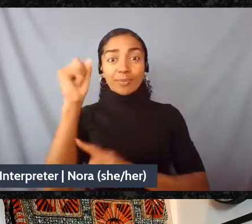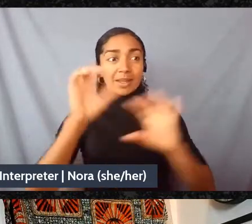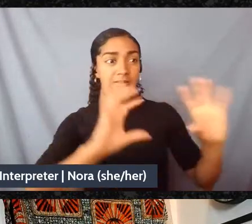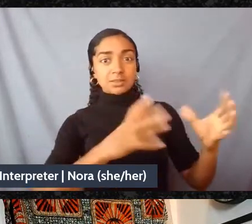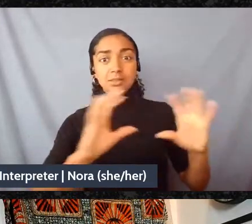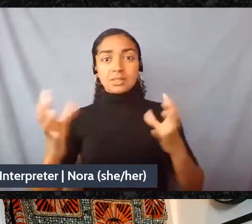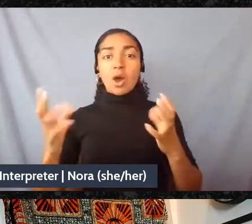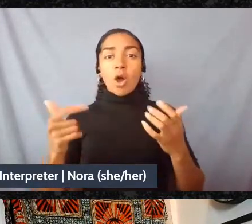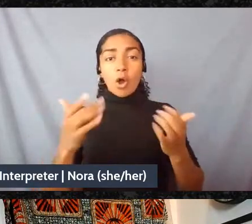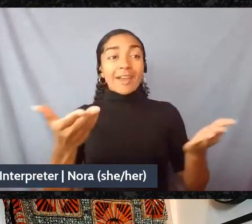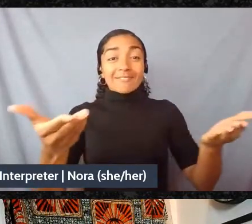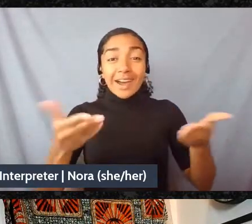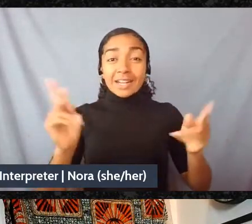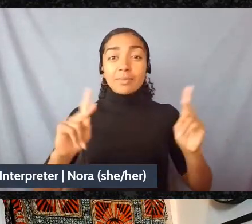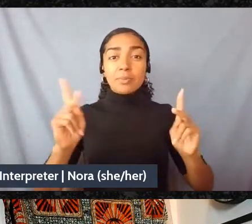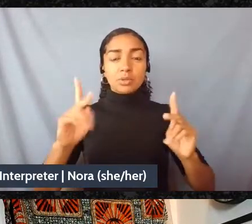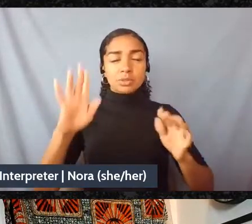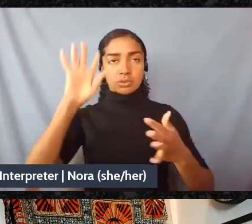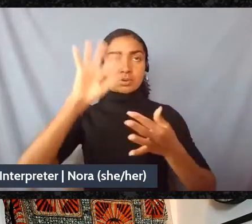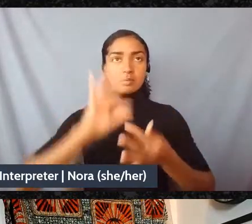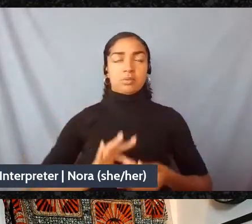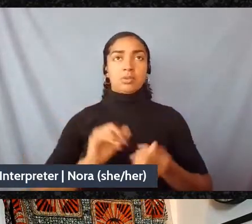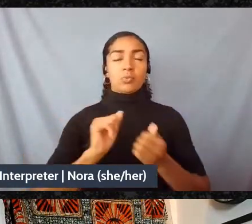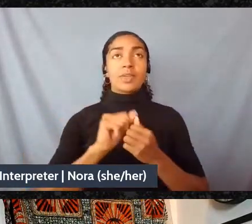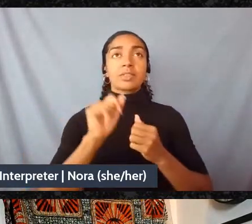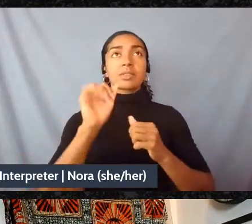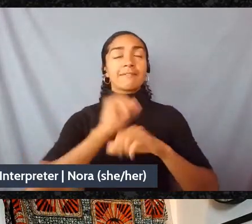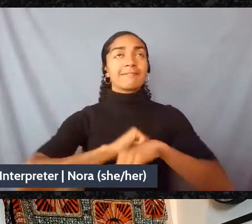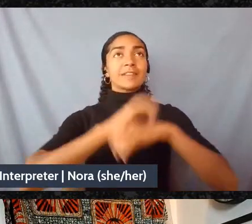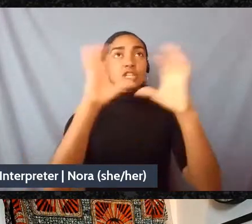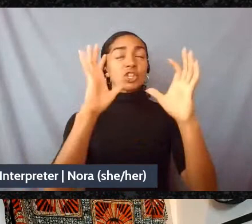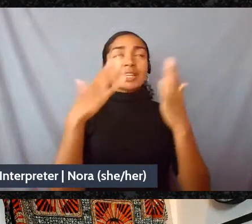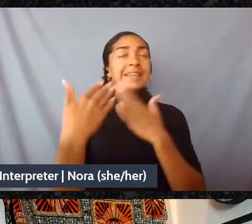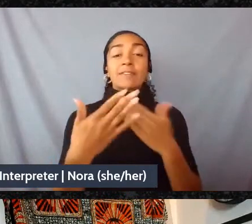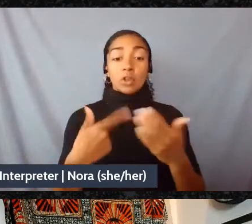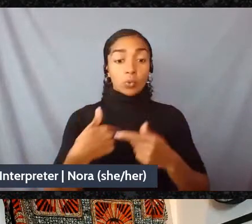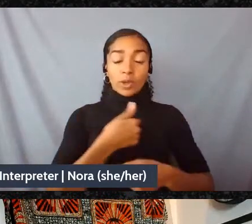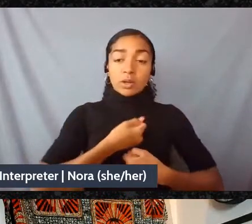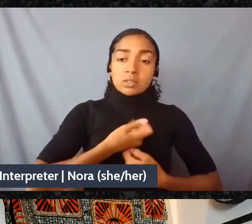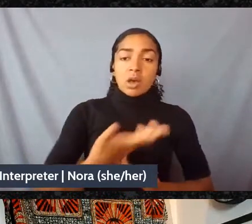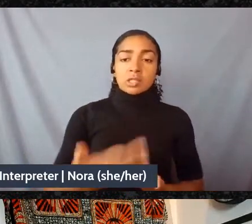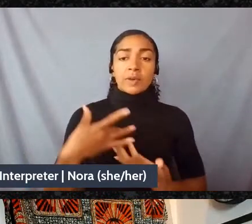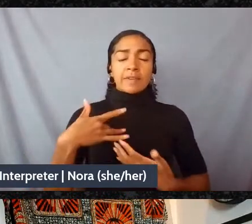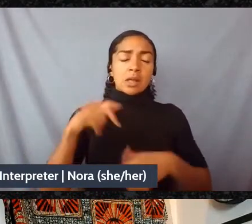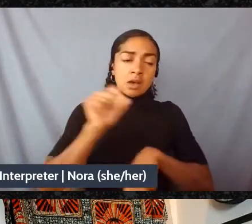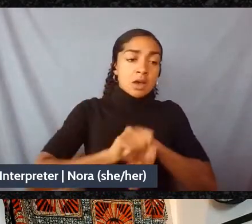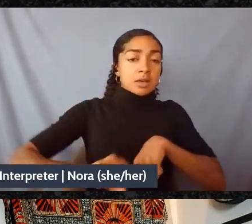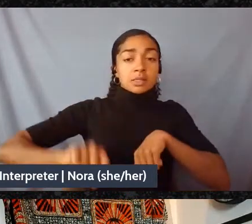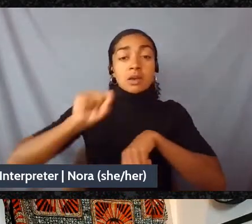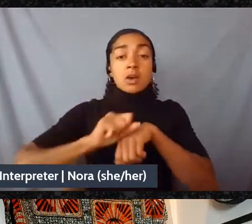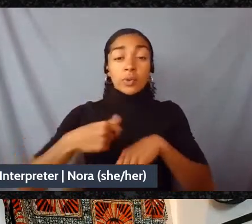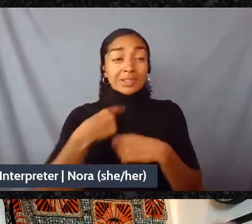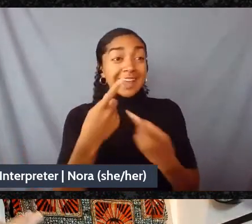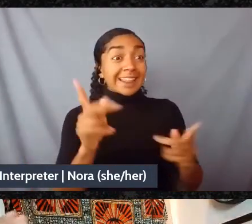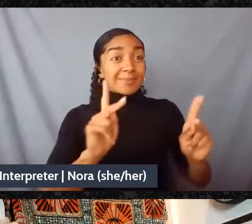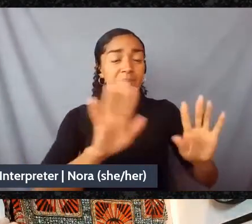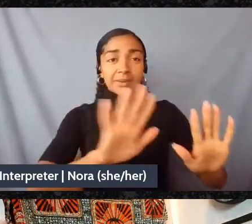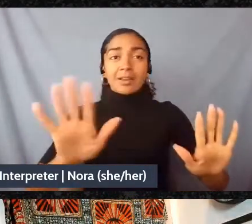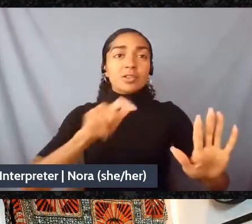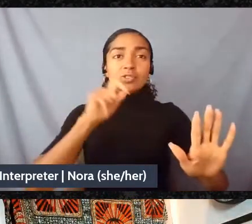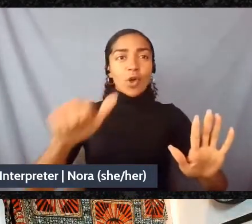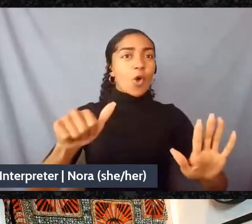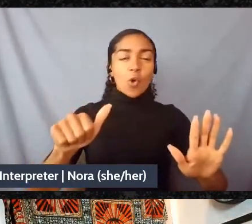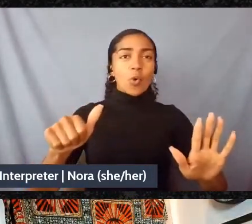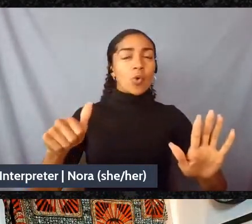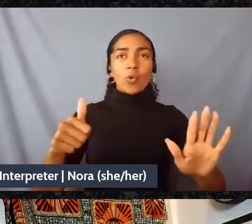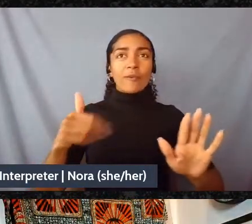even though we are exhausted, even though we are stretched. We're telling people don't let go of imagining beyond this